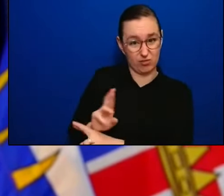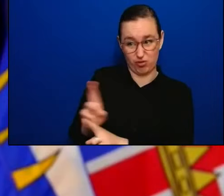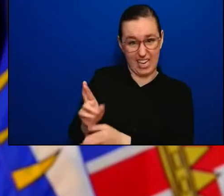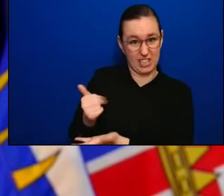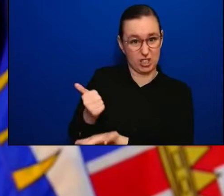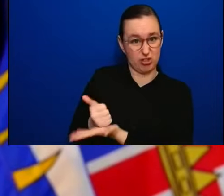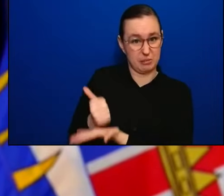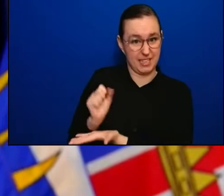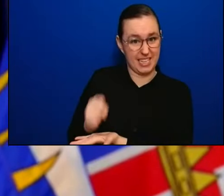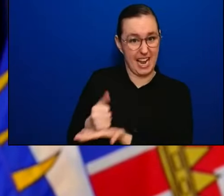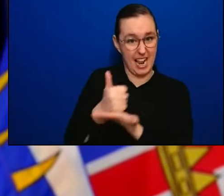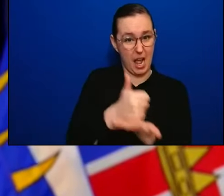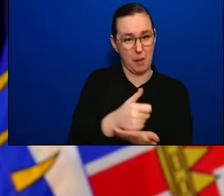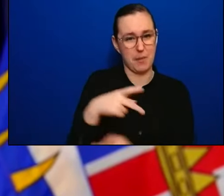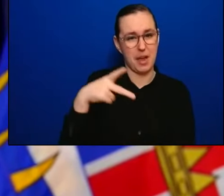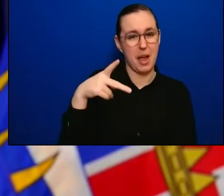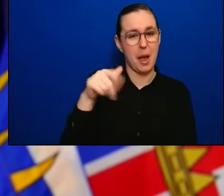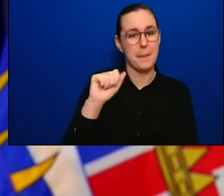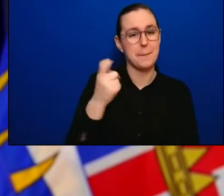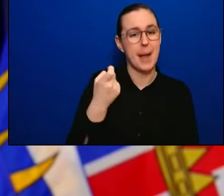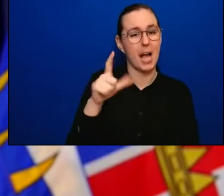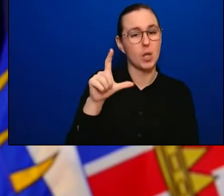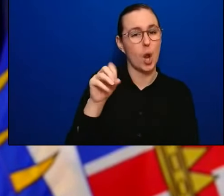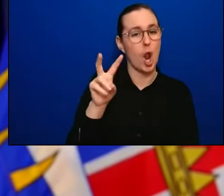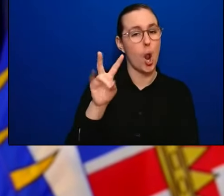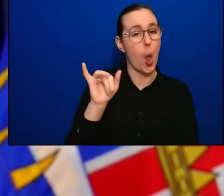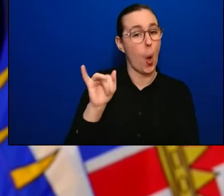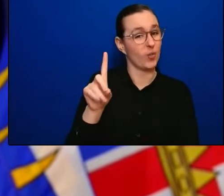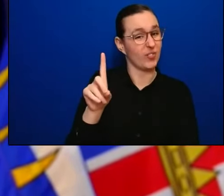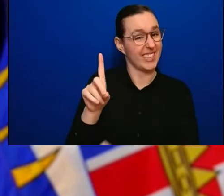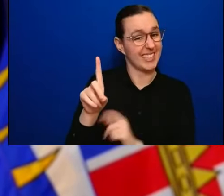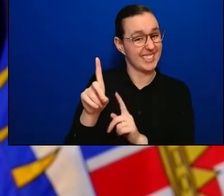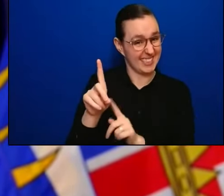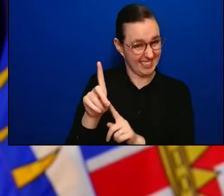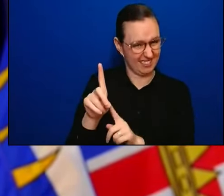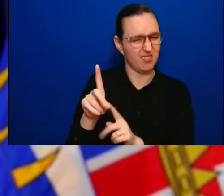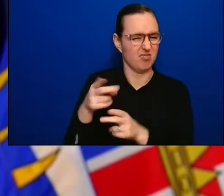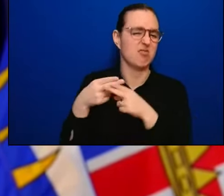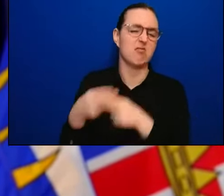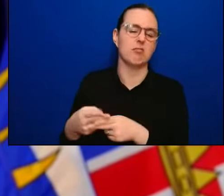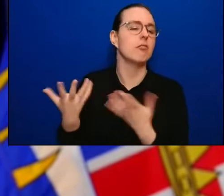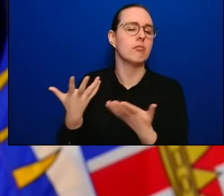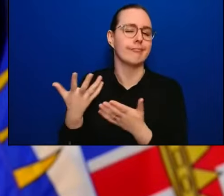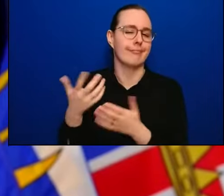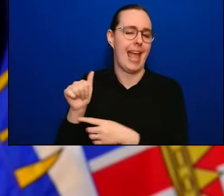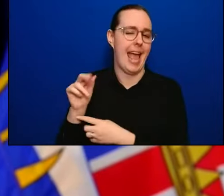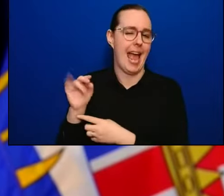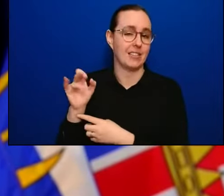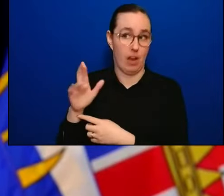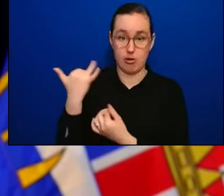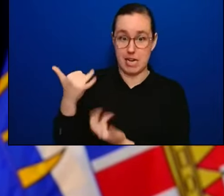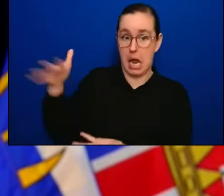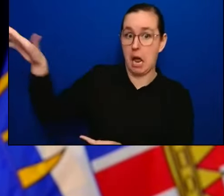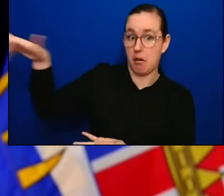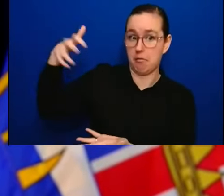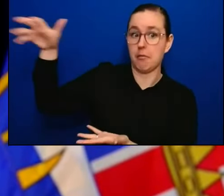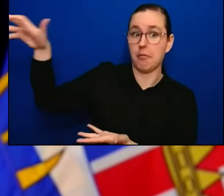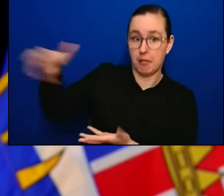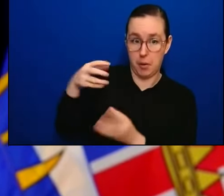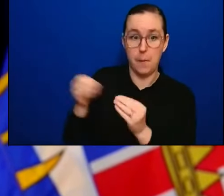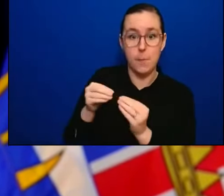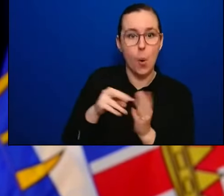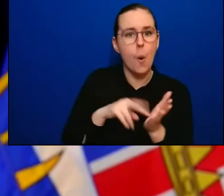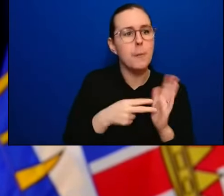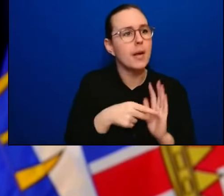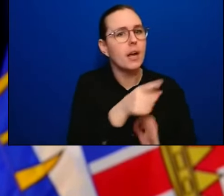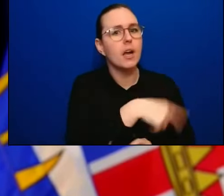Paxilvid, which is an antiviral. And people are prioritized by their own risk. And I encourage people